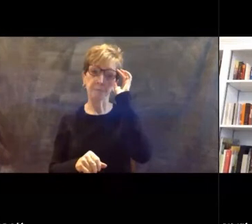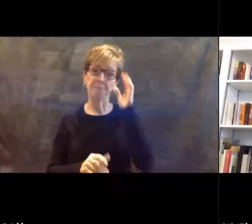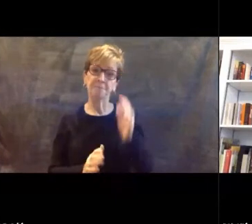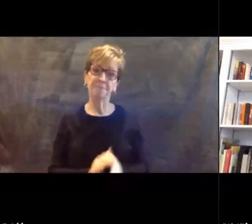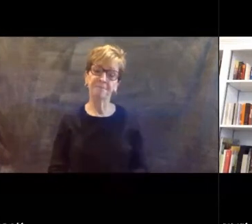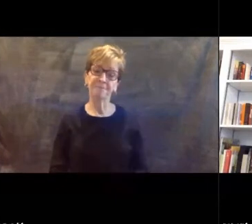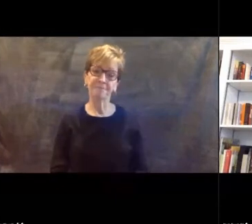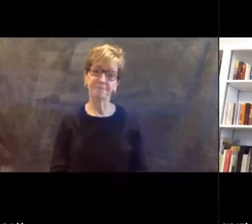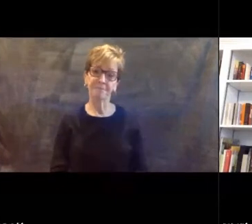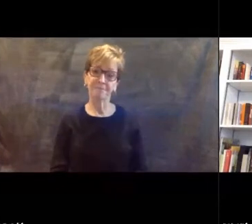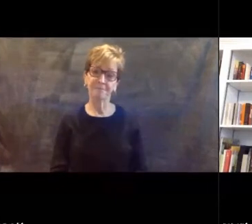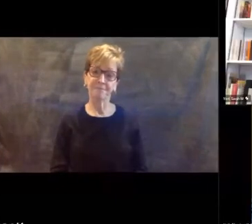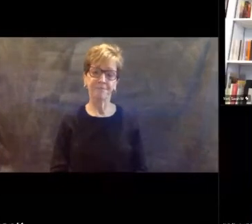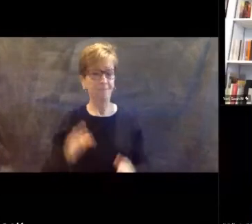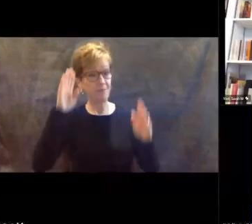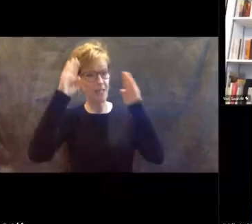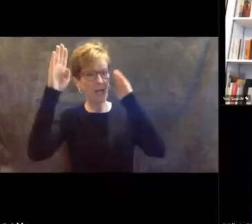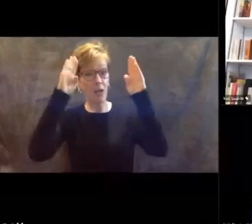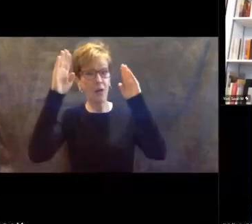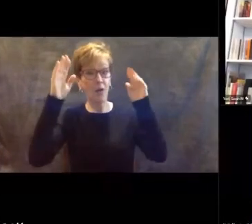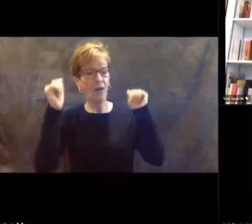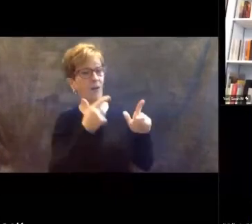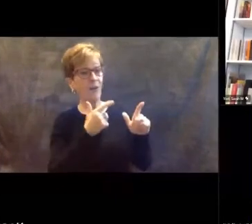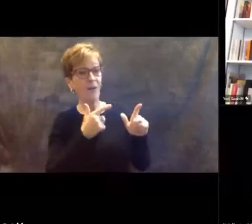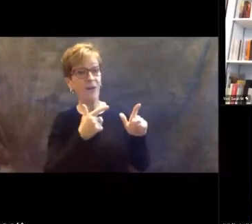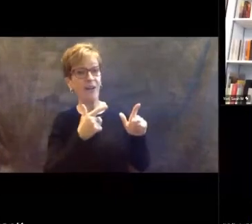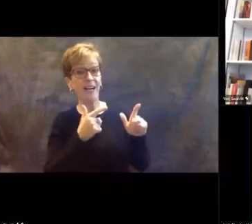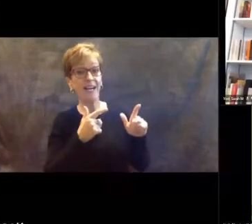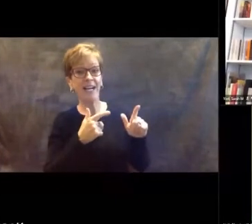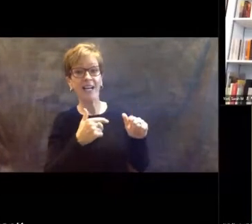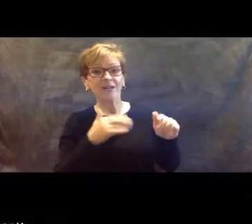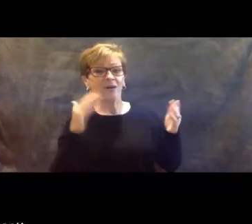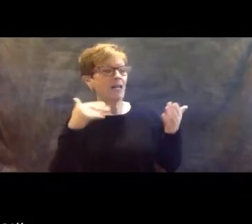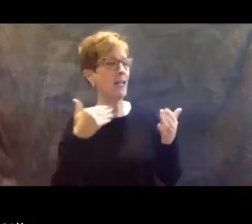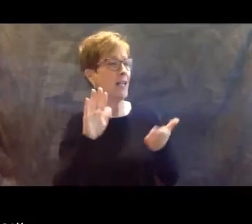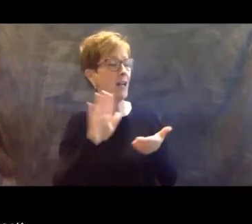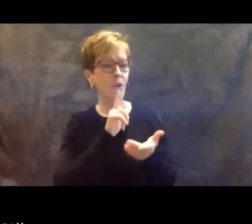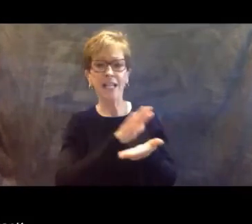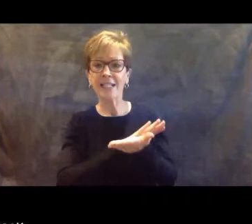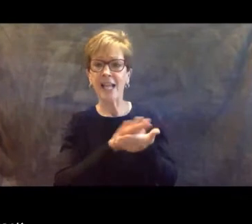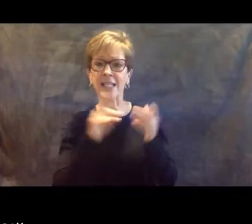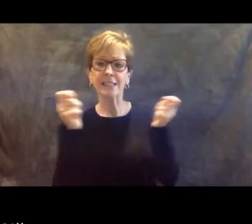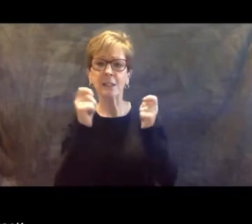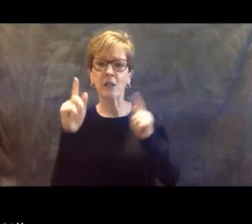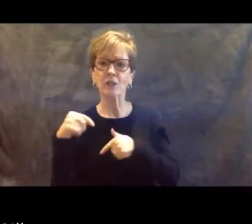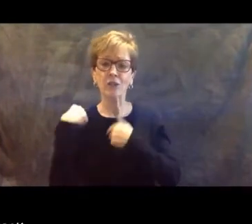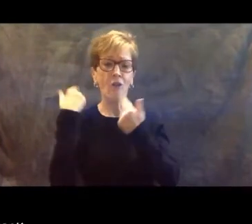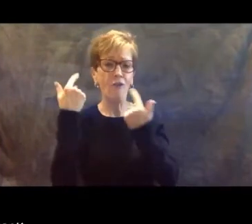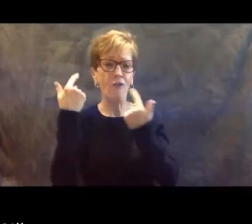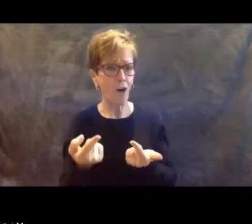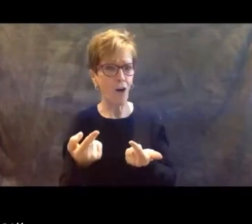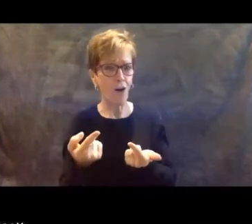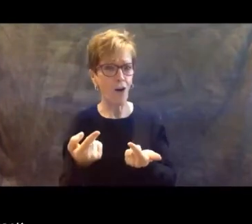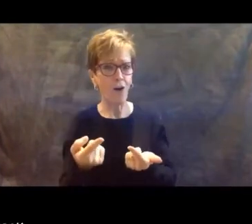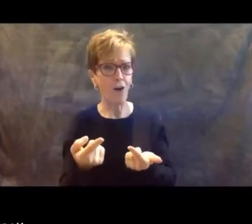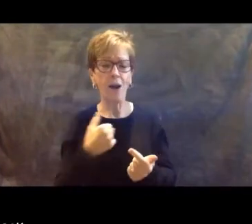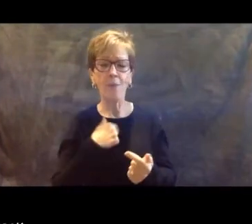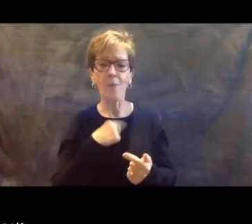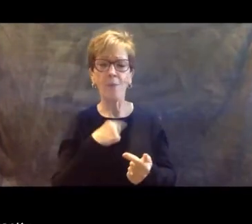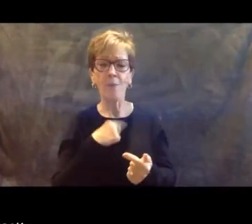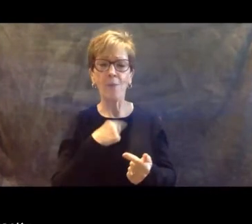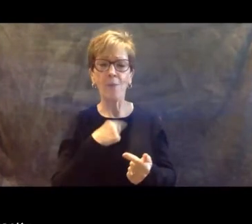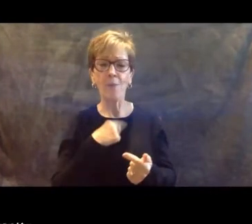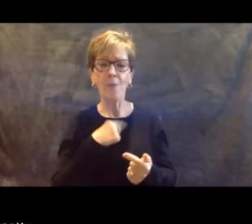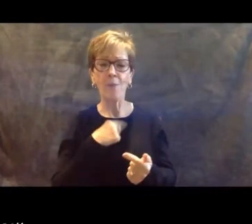Hi, everyone. What a nice ceremony so far. I'm really enjoying all of the speakers. It's very